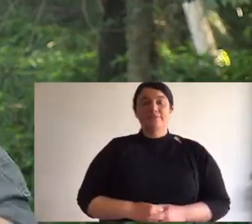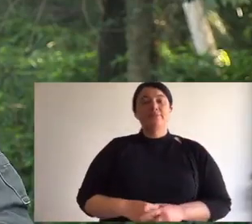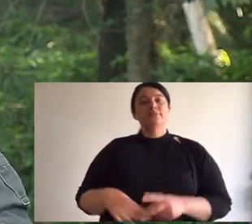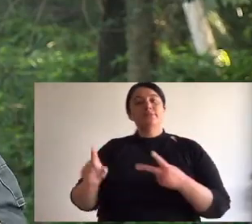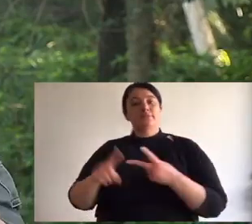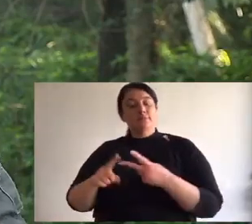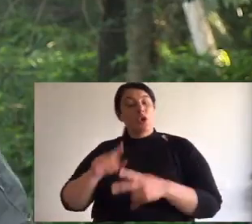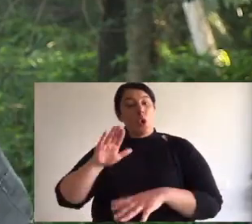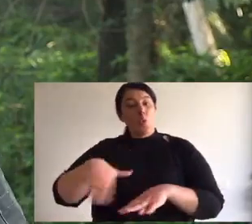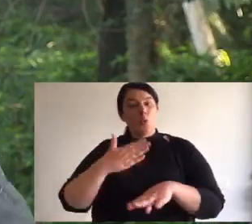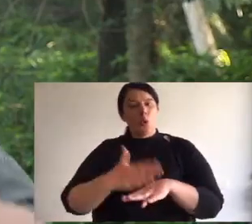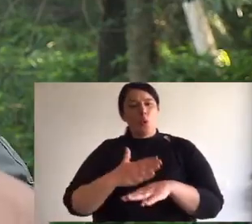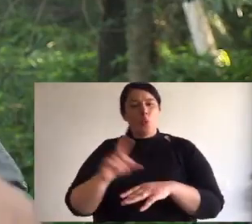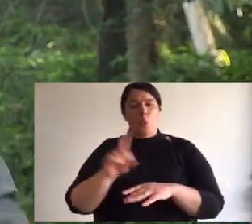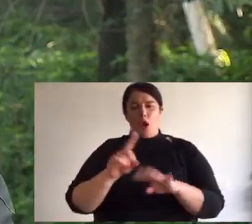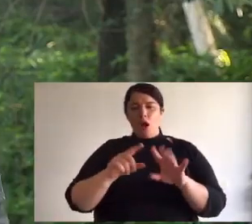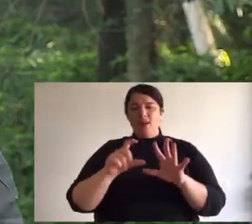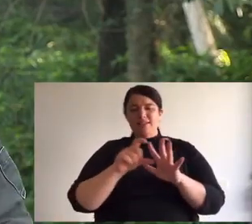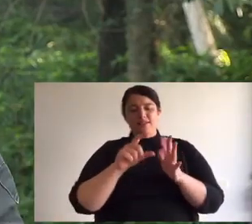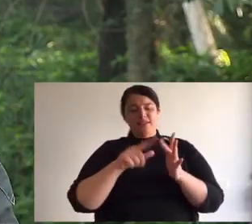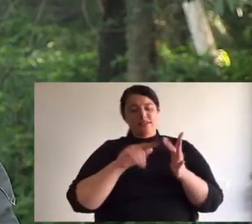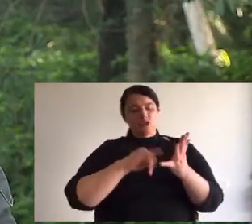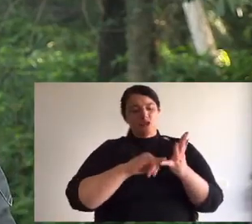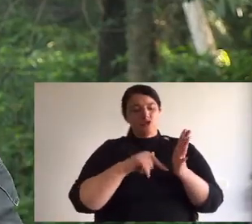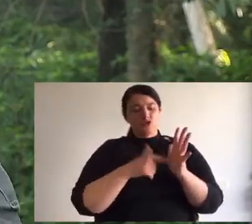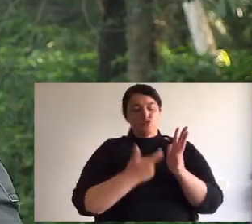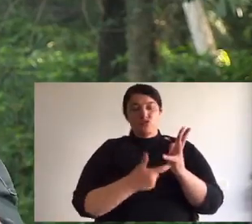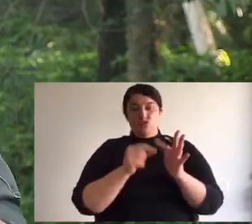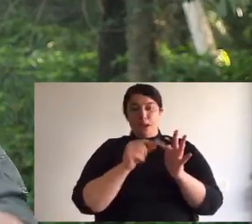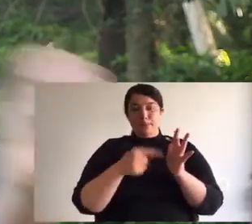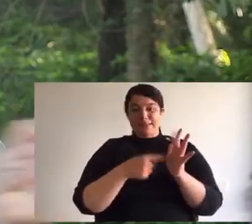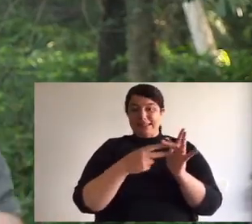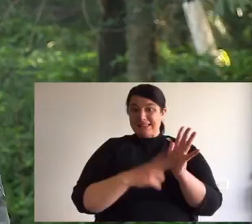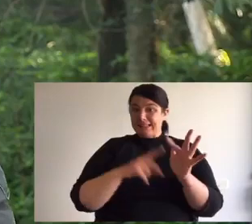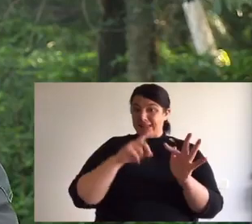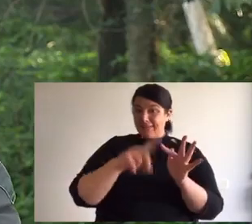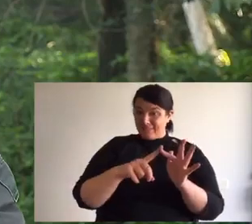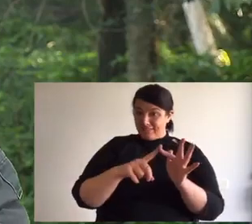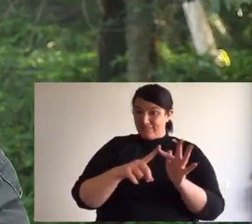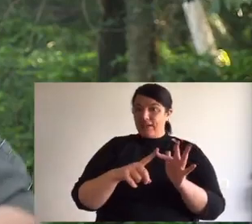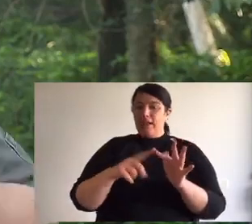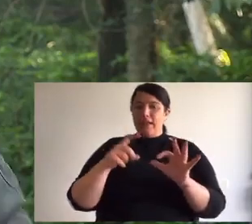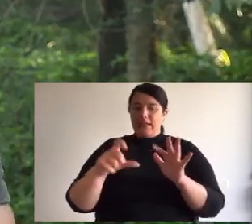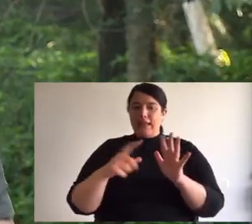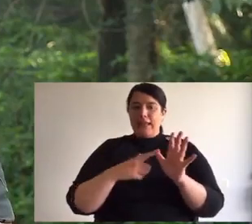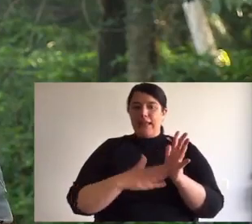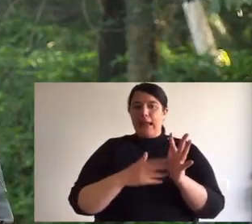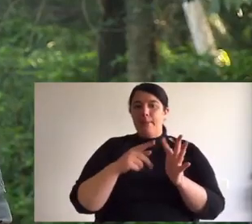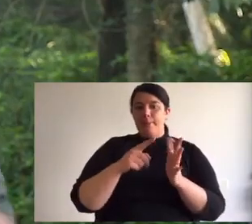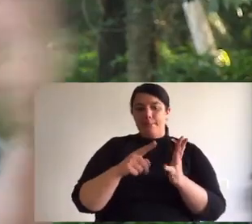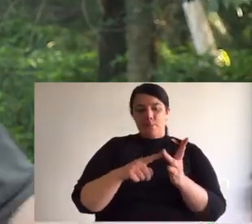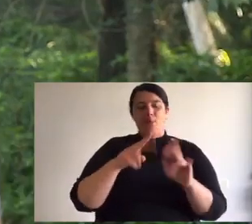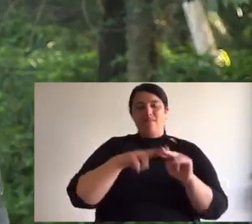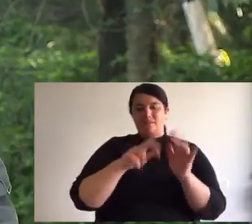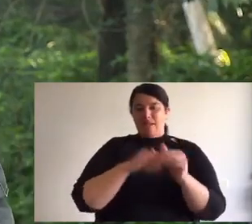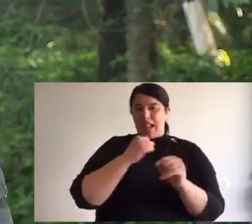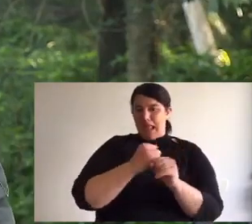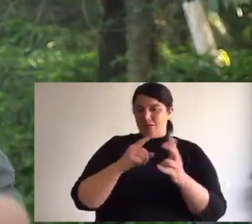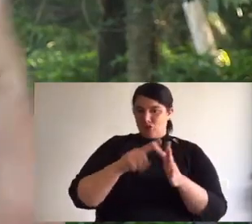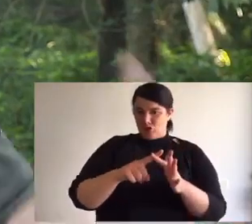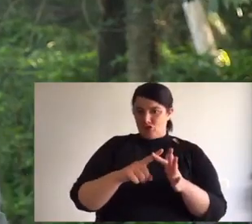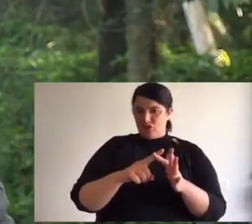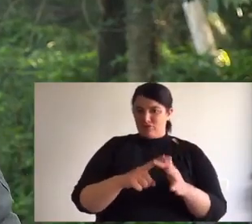And next I'd like you to look up disruptive camouflage. I'll give you another example. Zebras in Africa.